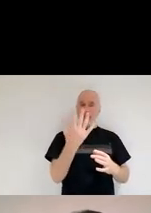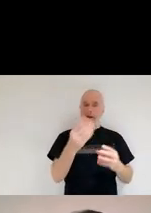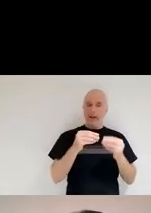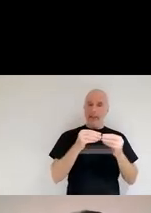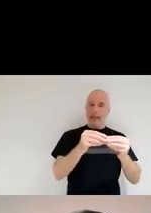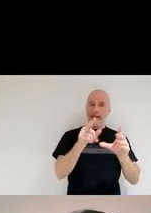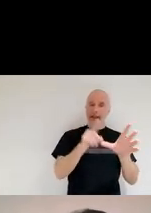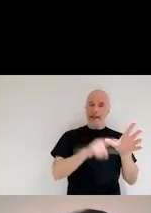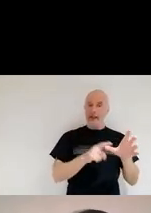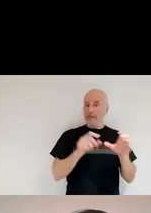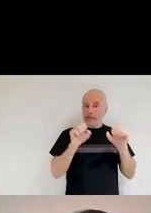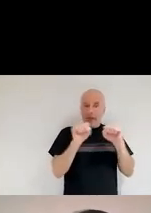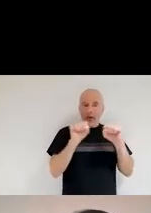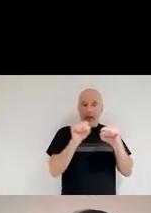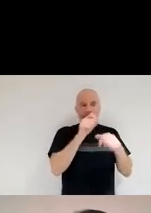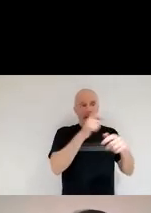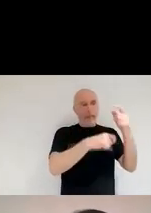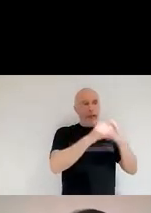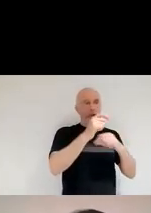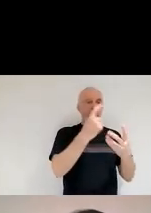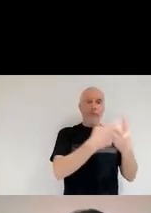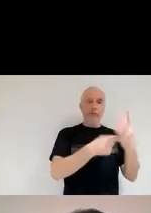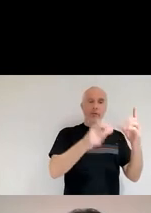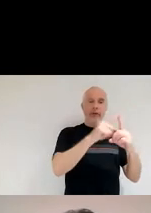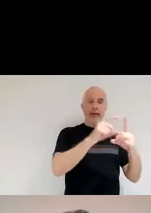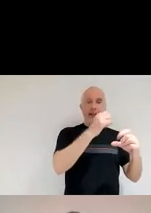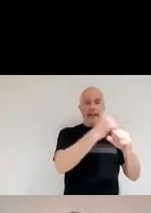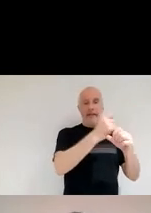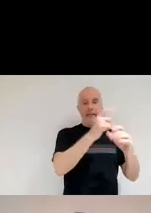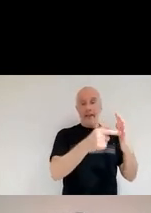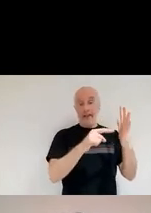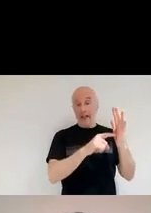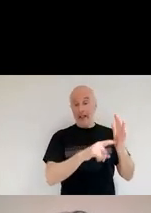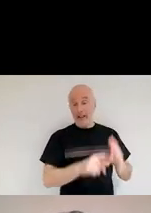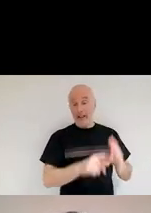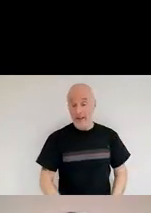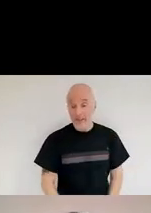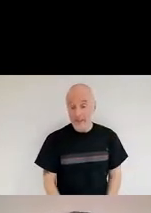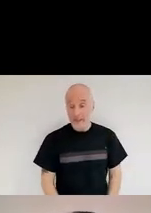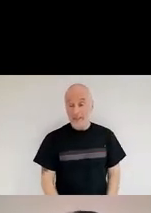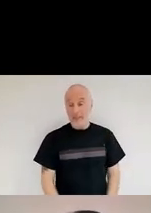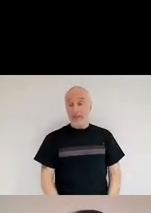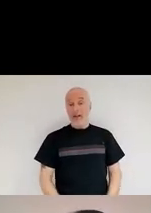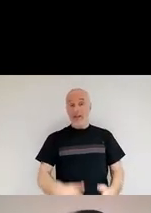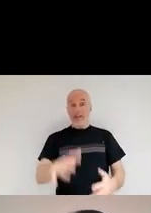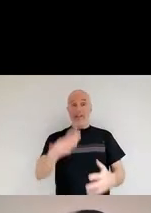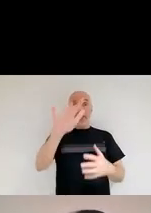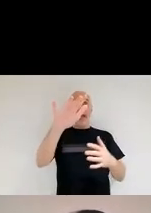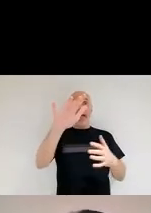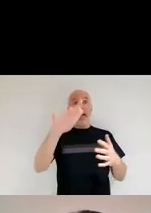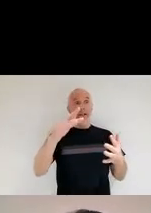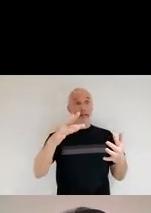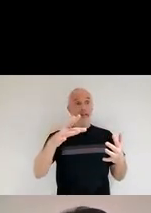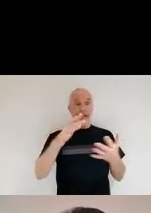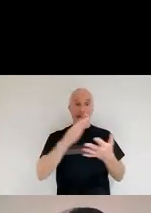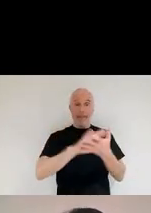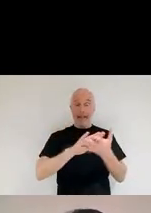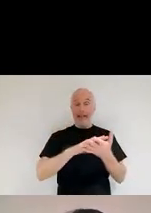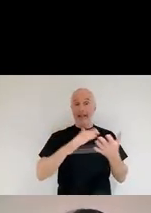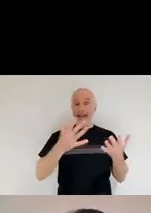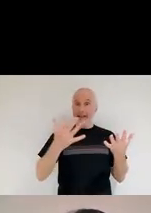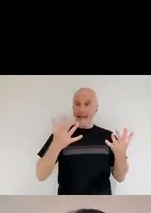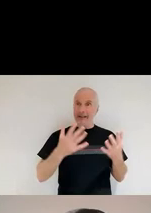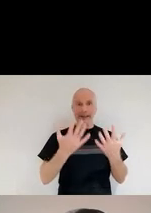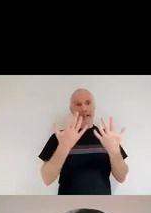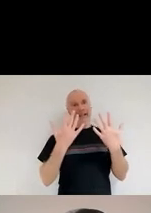actually have a red giant anywhere, you need at least 10 billion years or so, which is okay if your